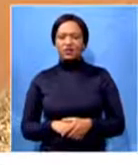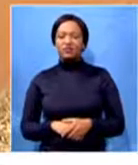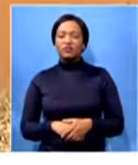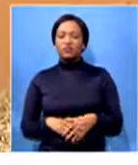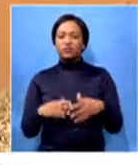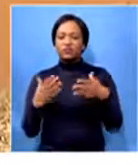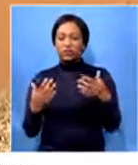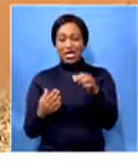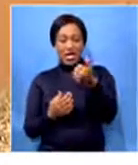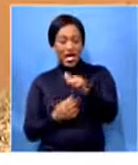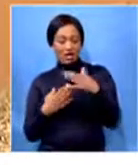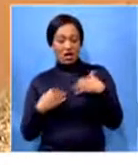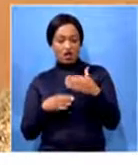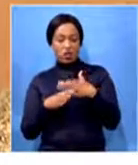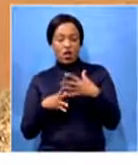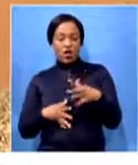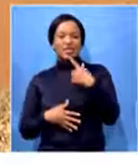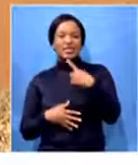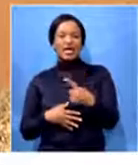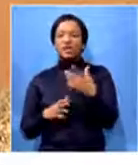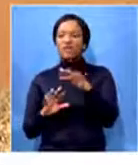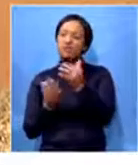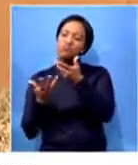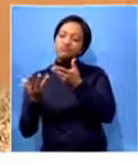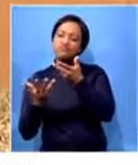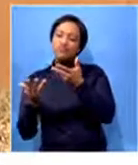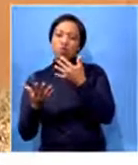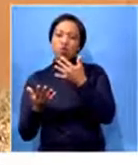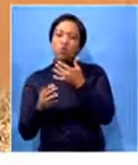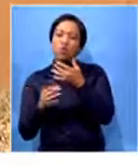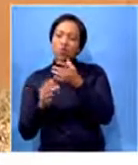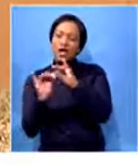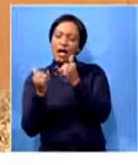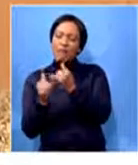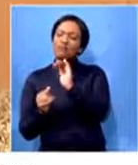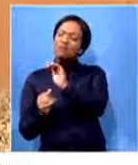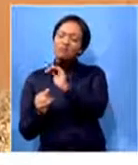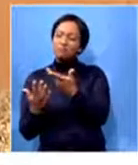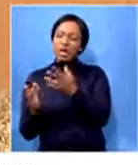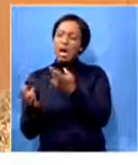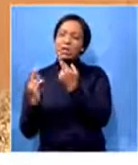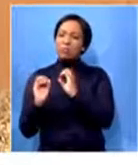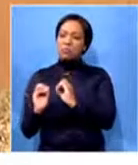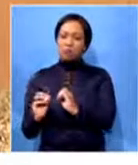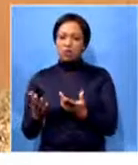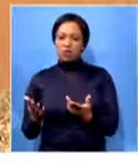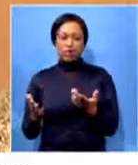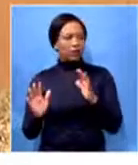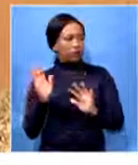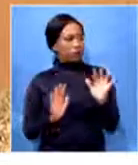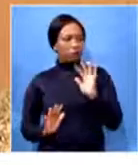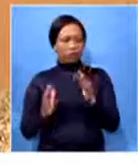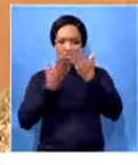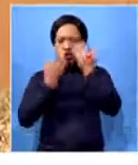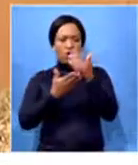While this health worker says they talk to their employer every day with no answer and now they don't know where to get help